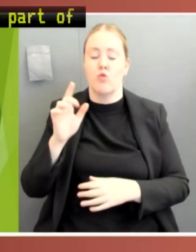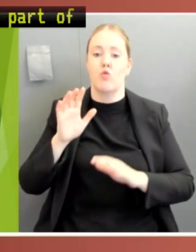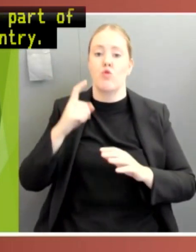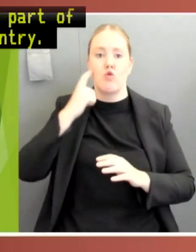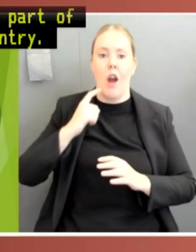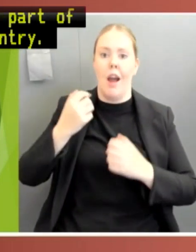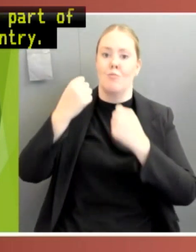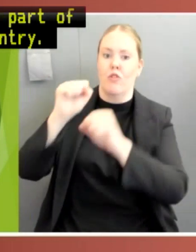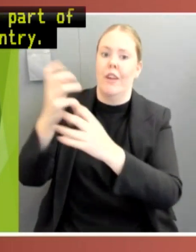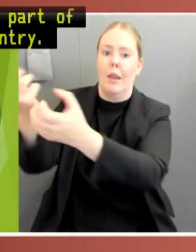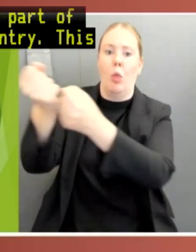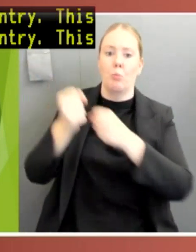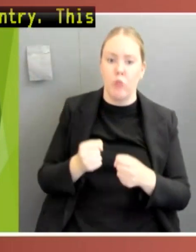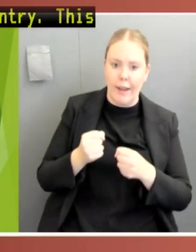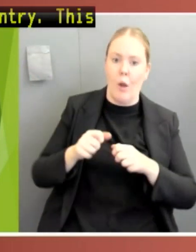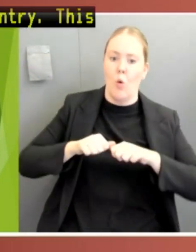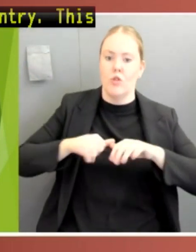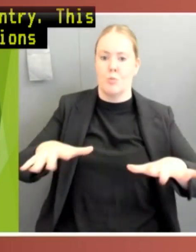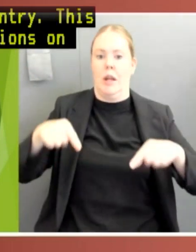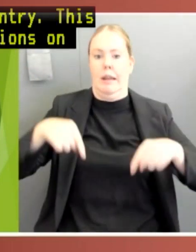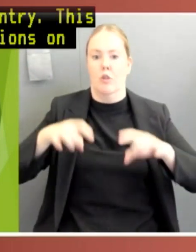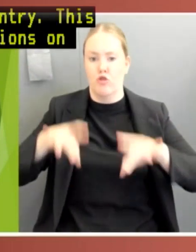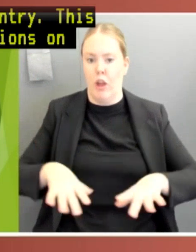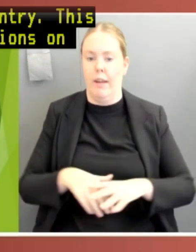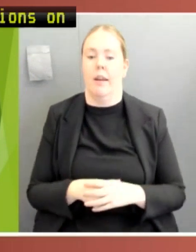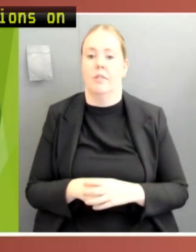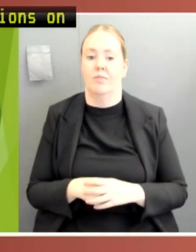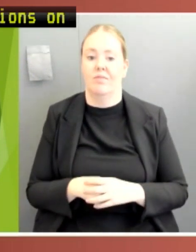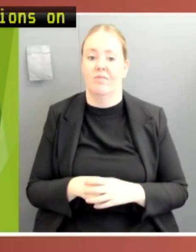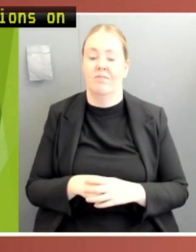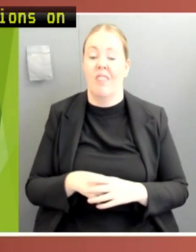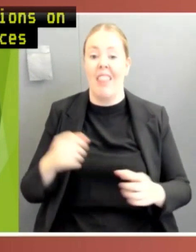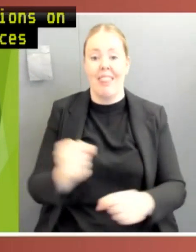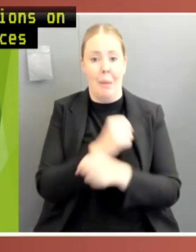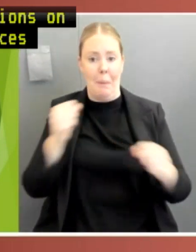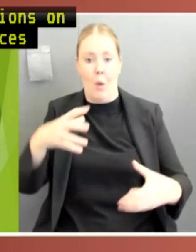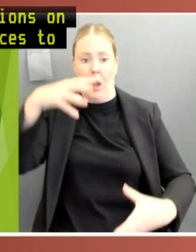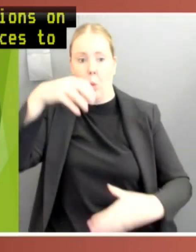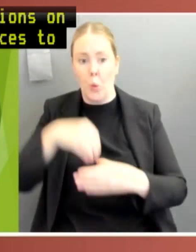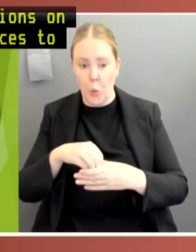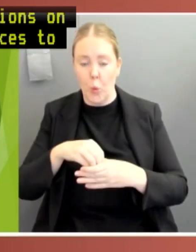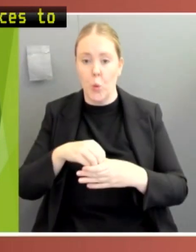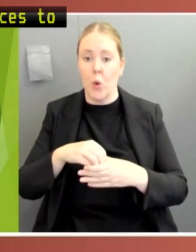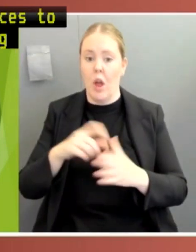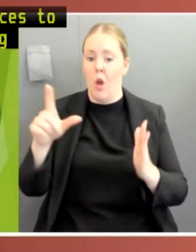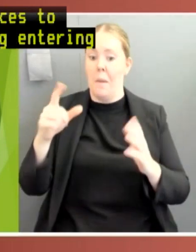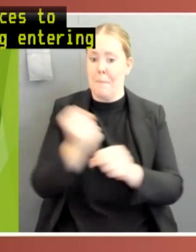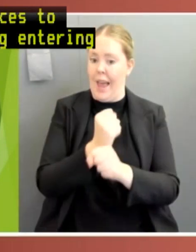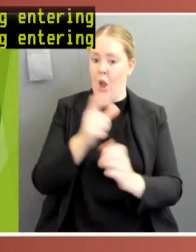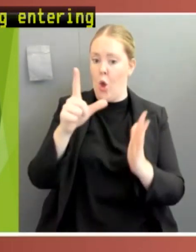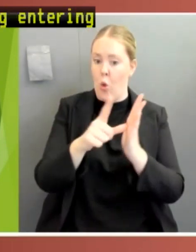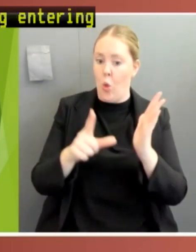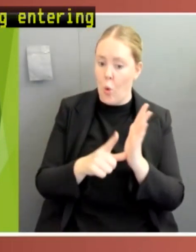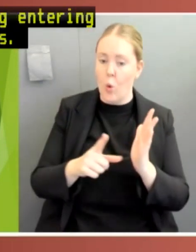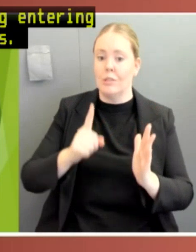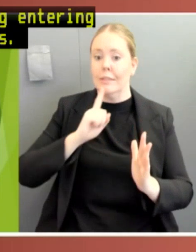persons, goods or conveyances to prevent movement, including entering or leaving specified places. The Act also empowers biosecurity officers to